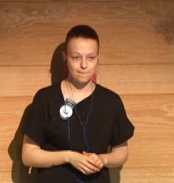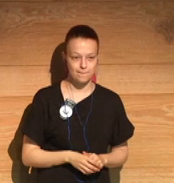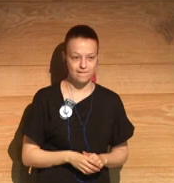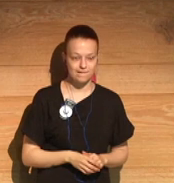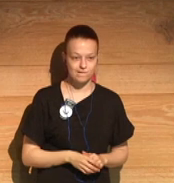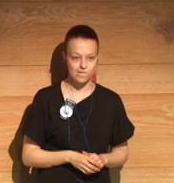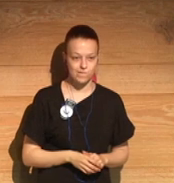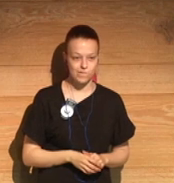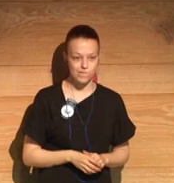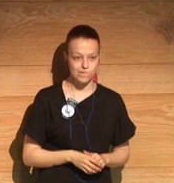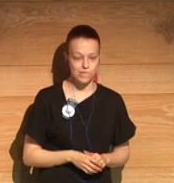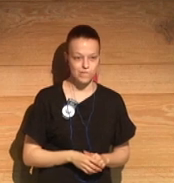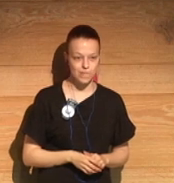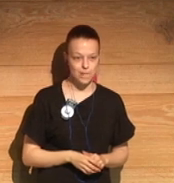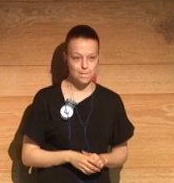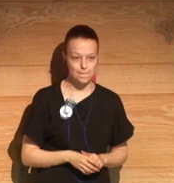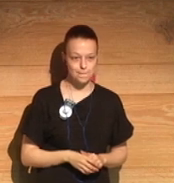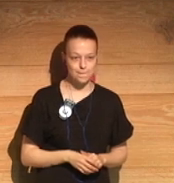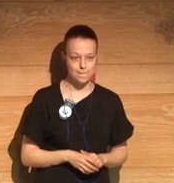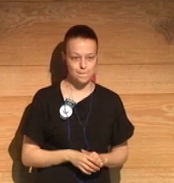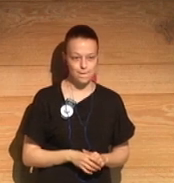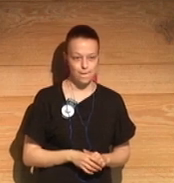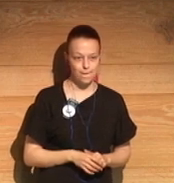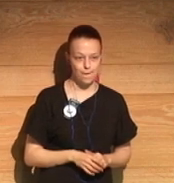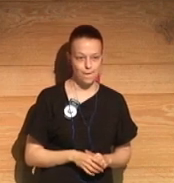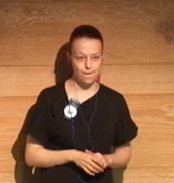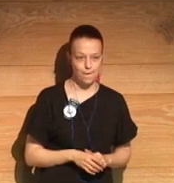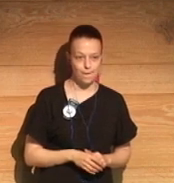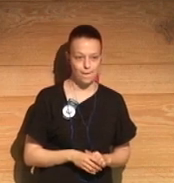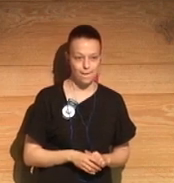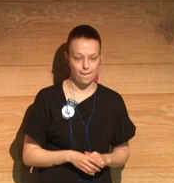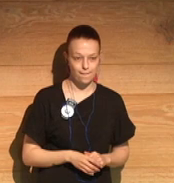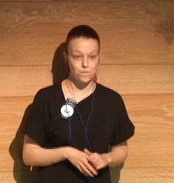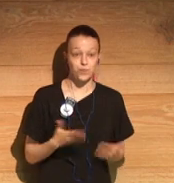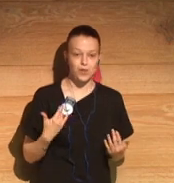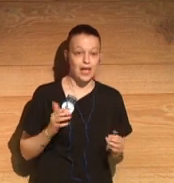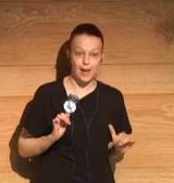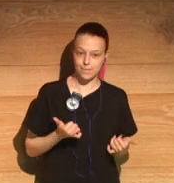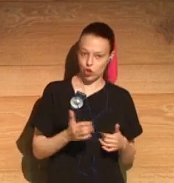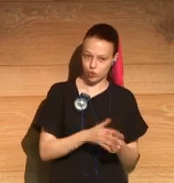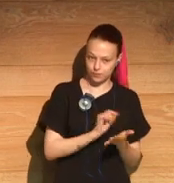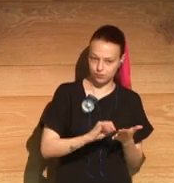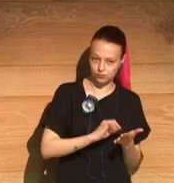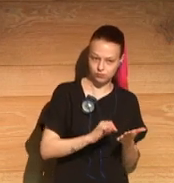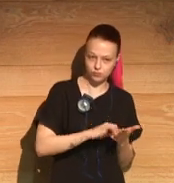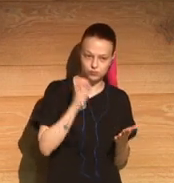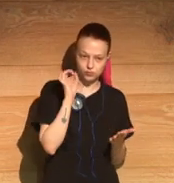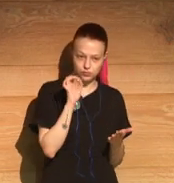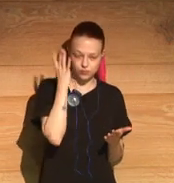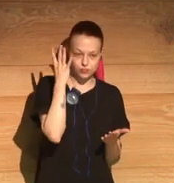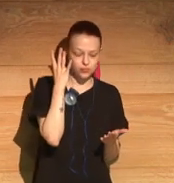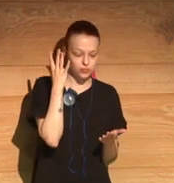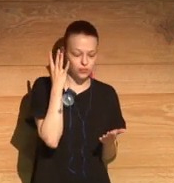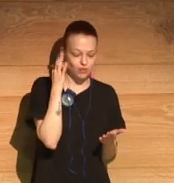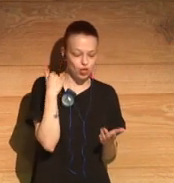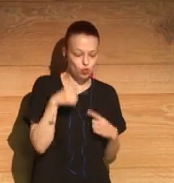all my novels really come to me as I'm writing them. I start with an idea or a character, and I just let the novel build before me.